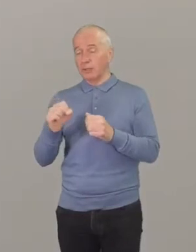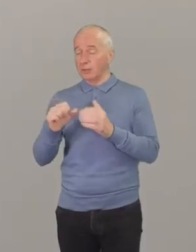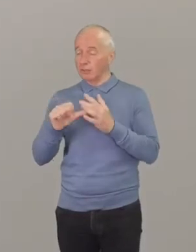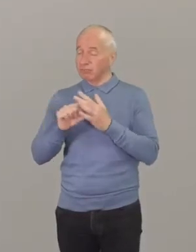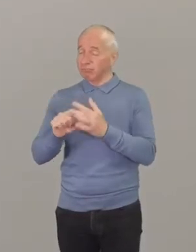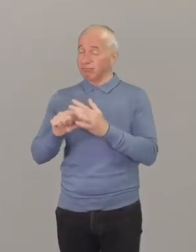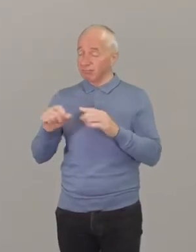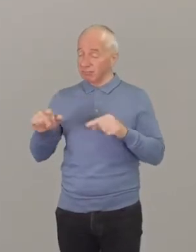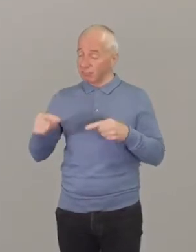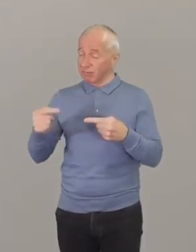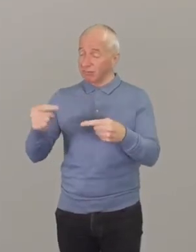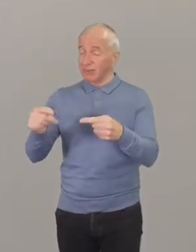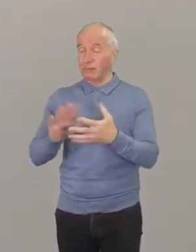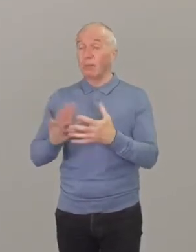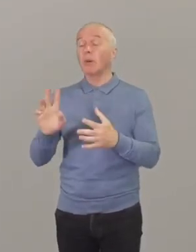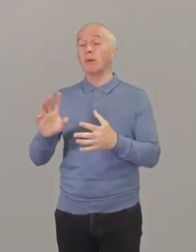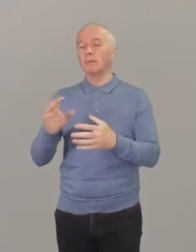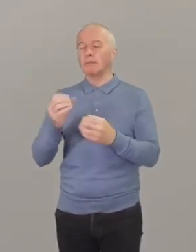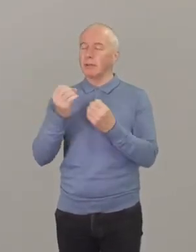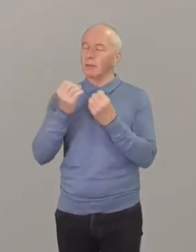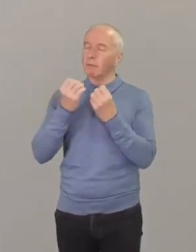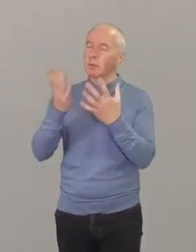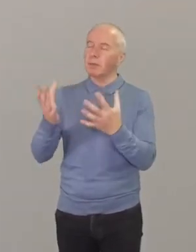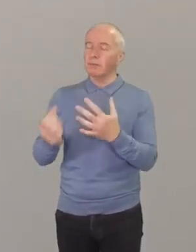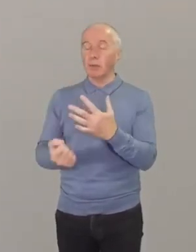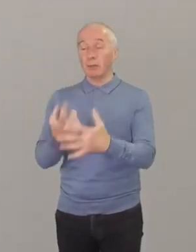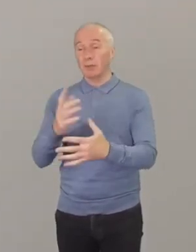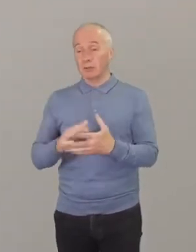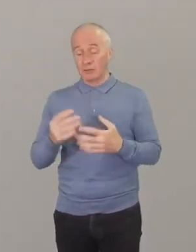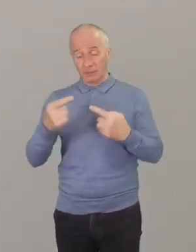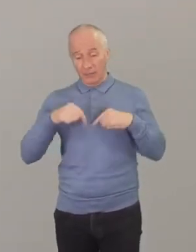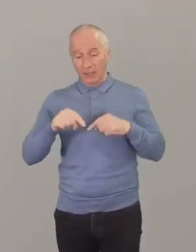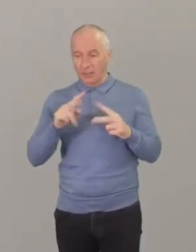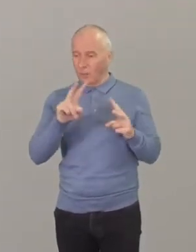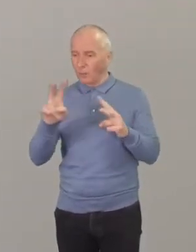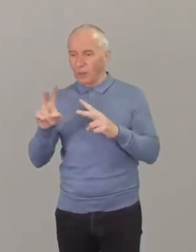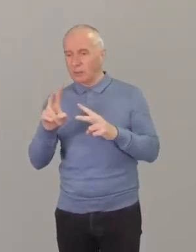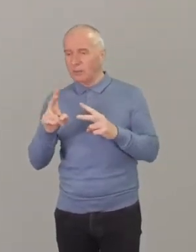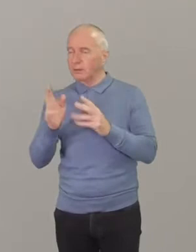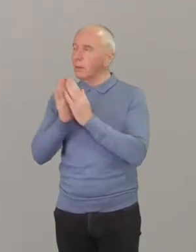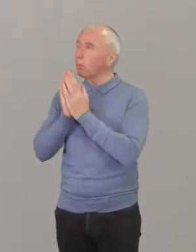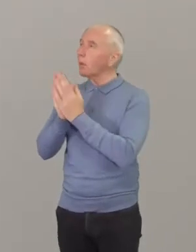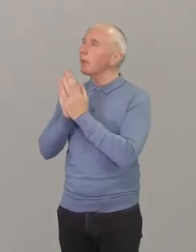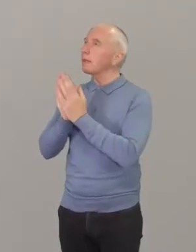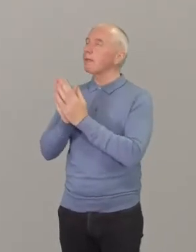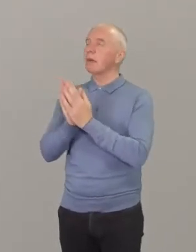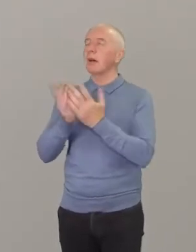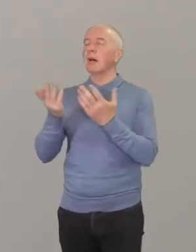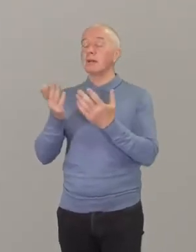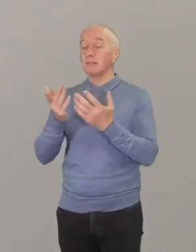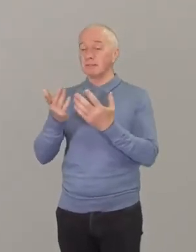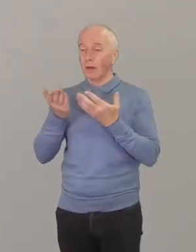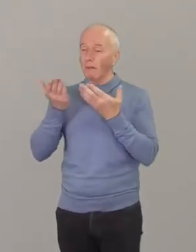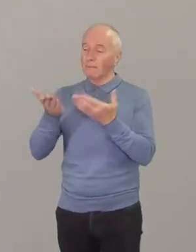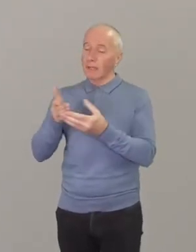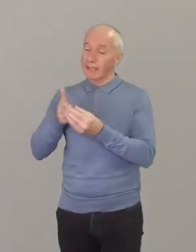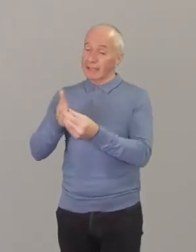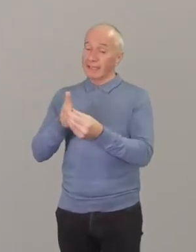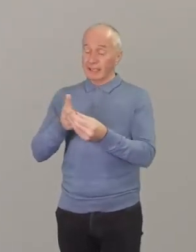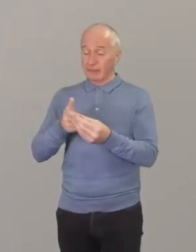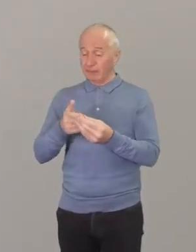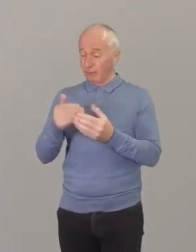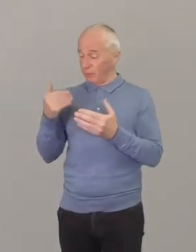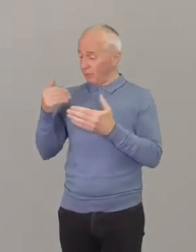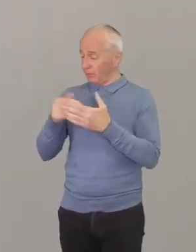opportunities. As I've watched and prayed and offered leadership over this past year, what I have witnessed most